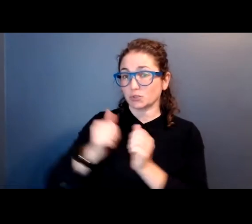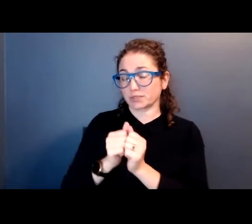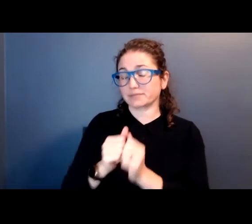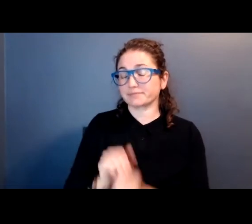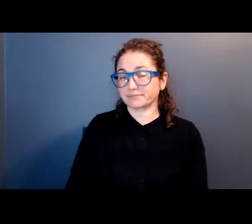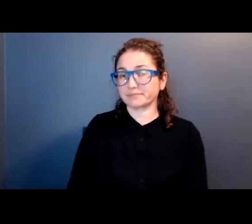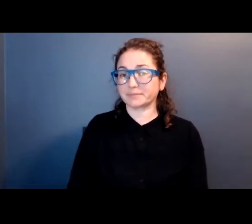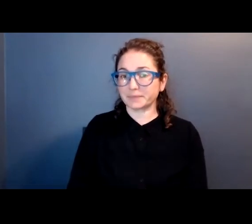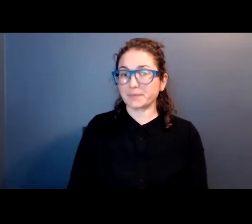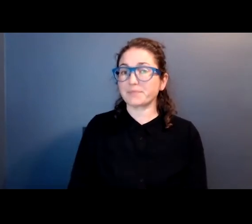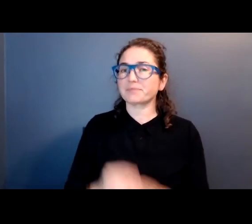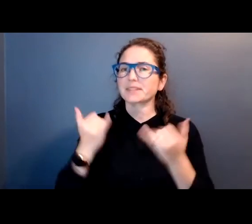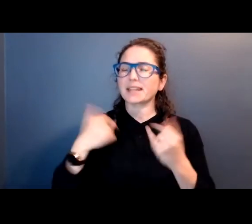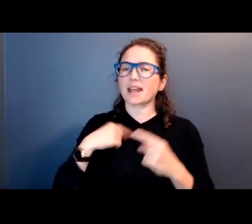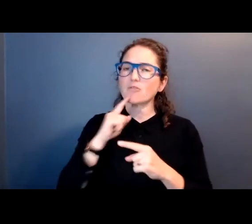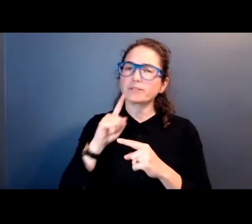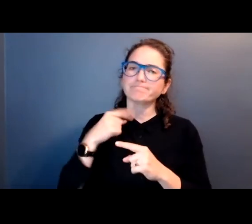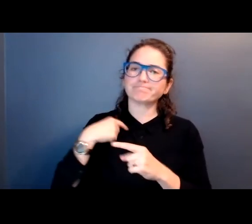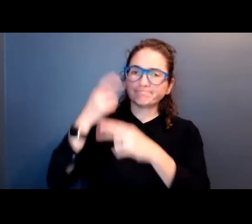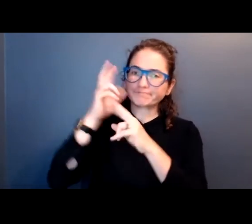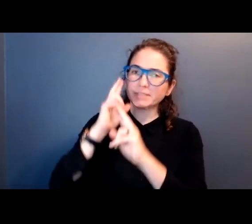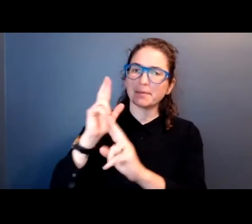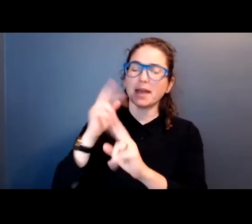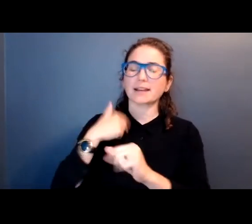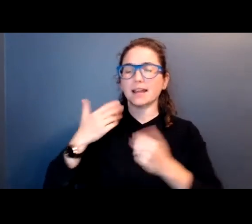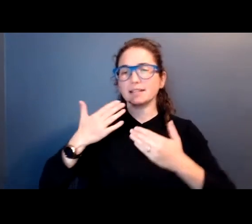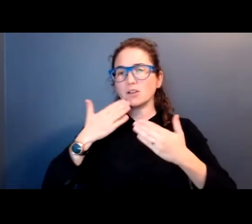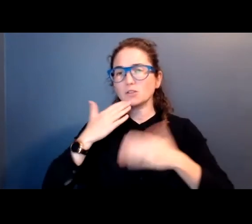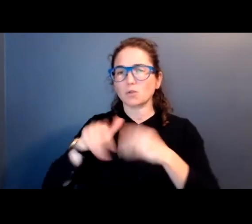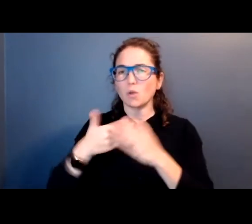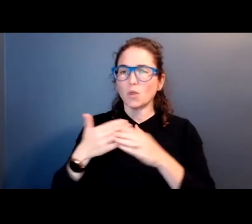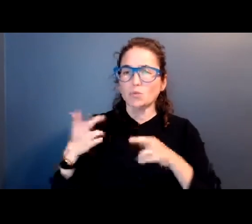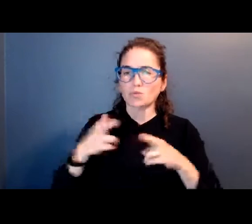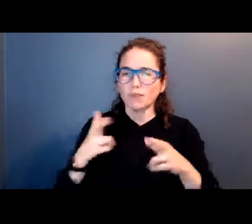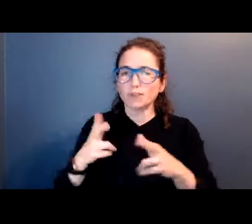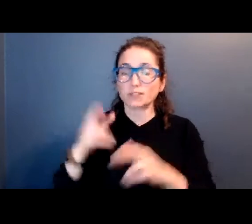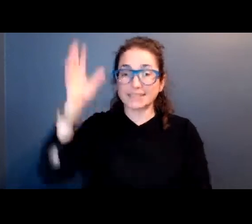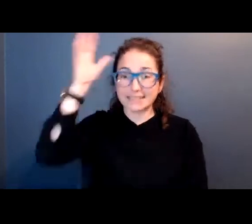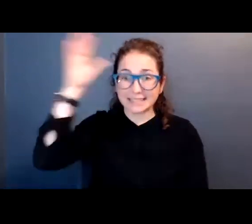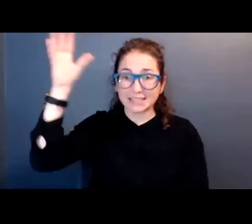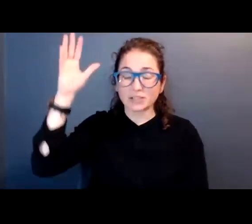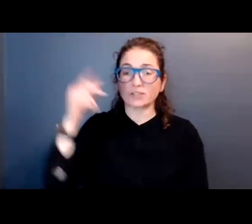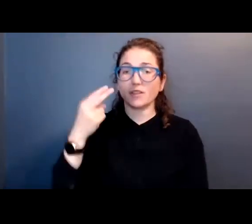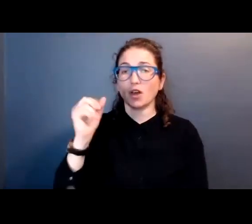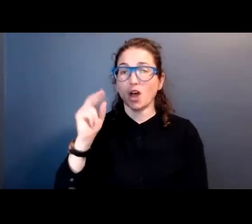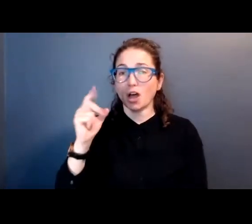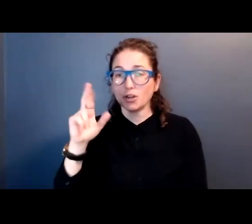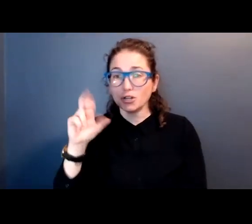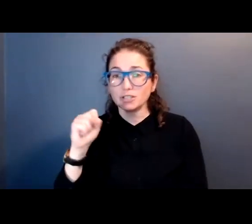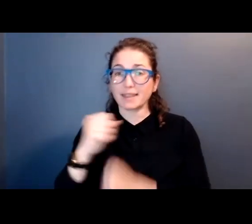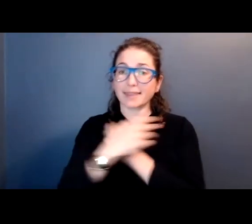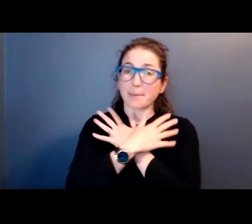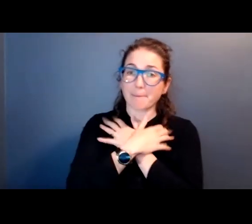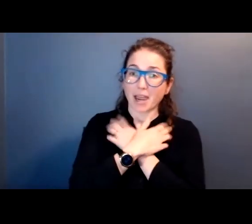Today I pay my respect and I acknowledge the rivers, the deer, the honkers, the bears,